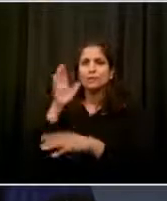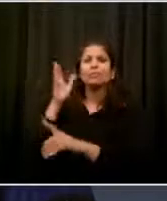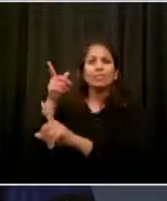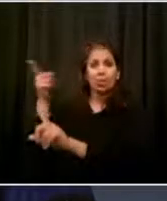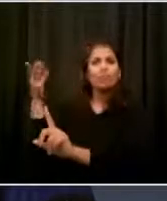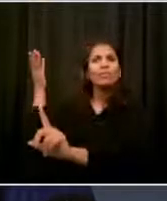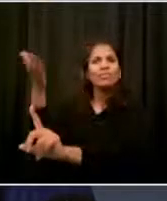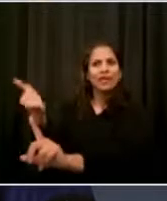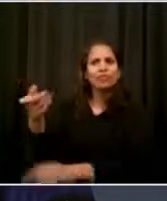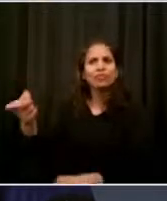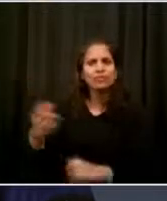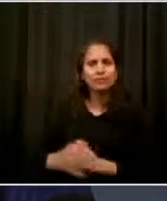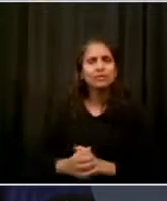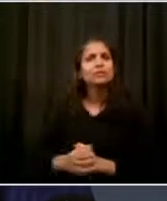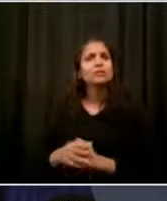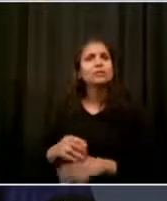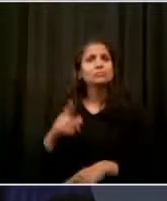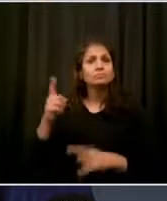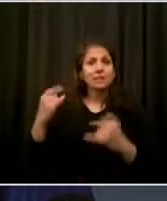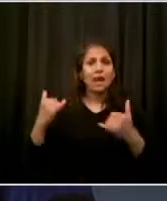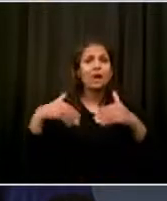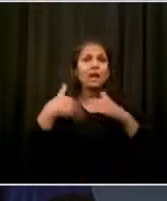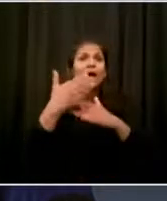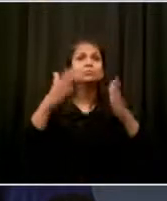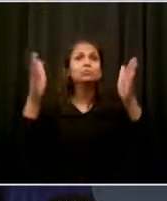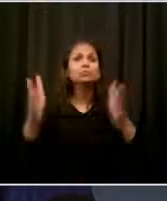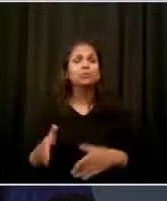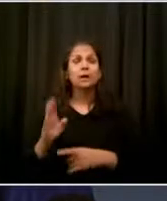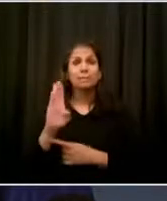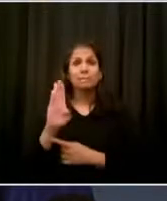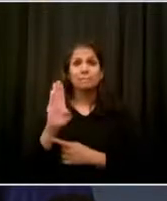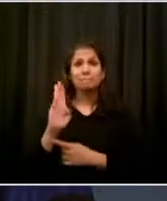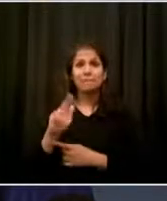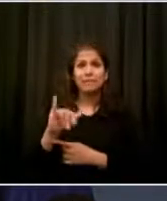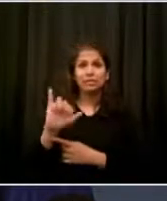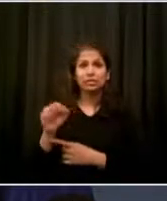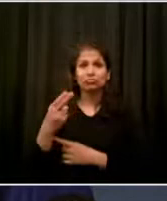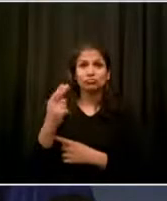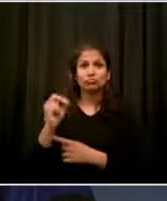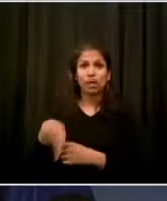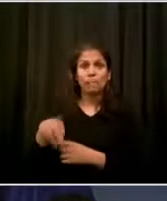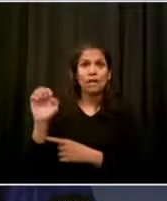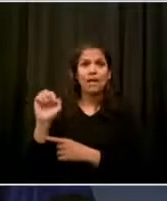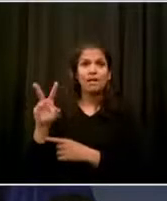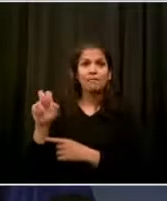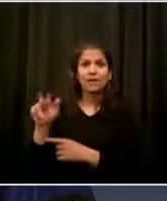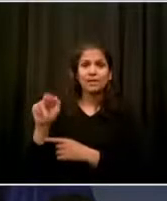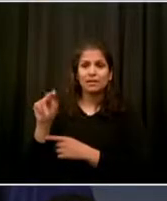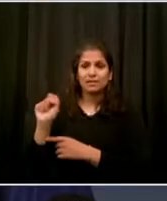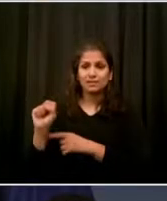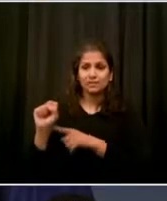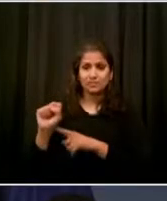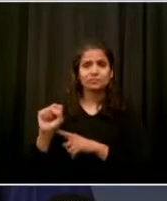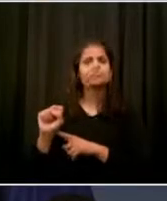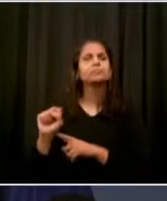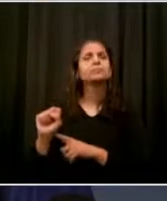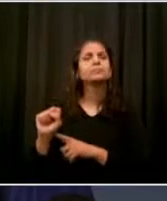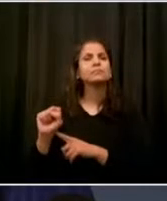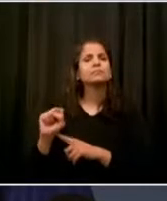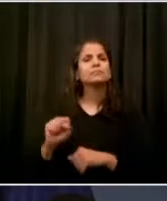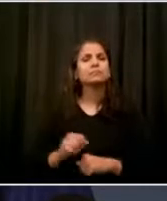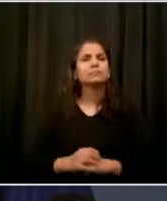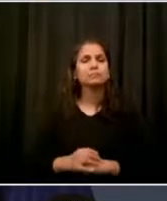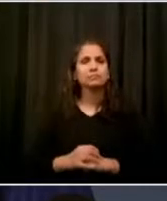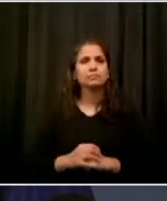So before I turn to Ayesha, I will simply recount the one crucial piece of the